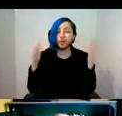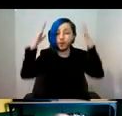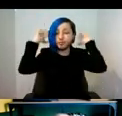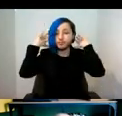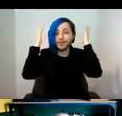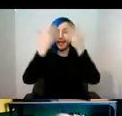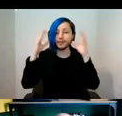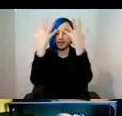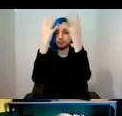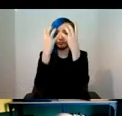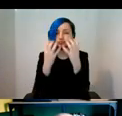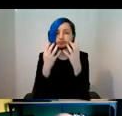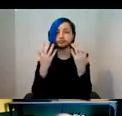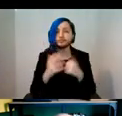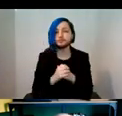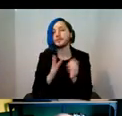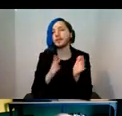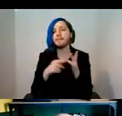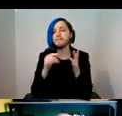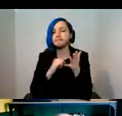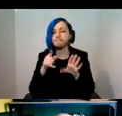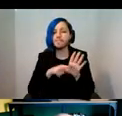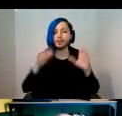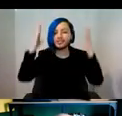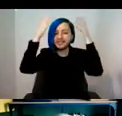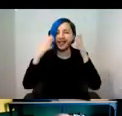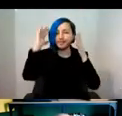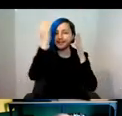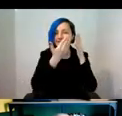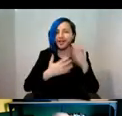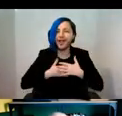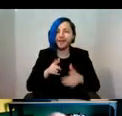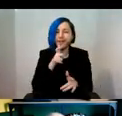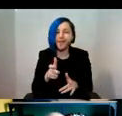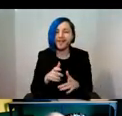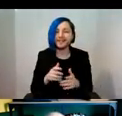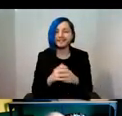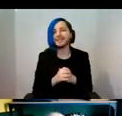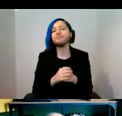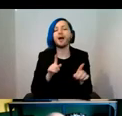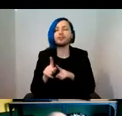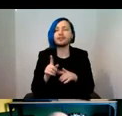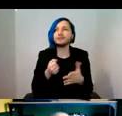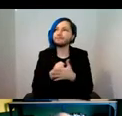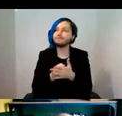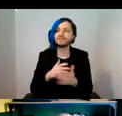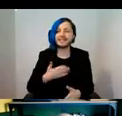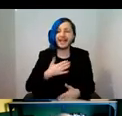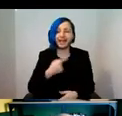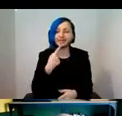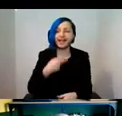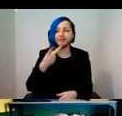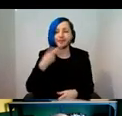I would like to say the phrase mossy helmets more in this presentation, but I've tried to limit myself to a couple because I like saying it.